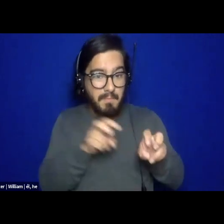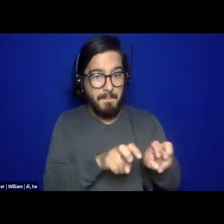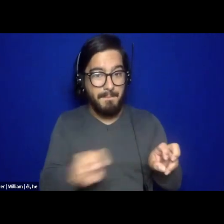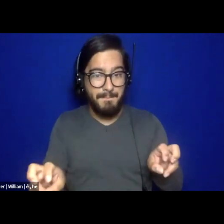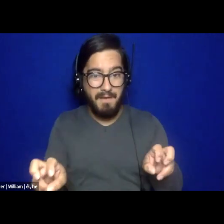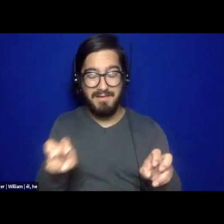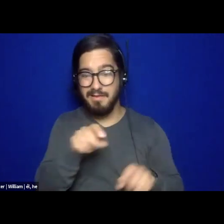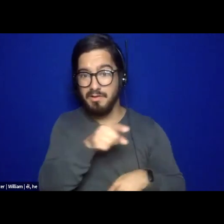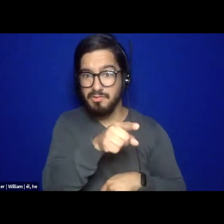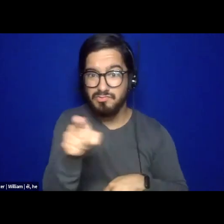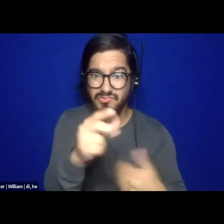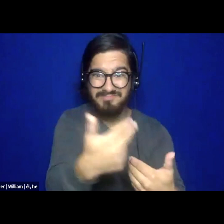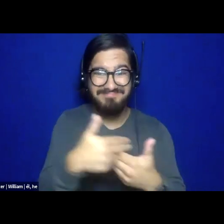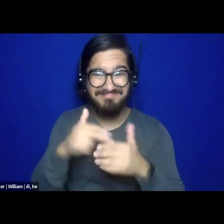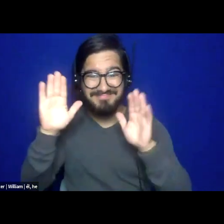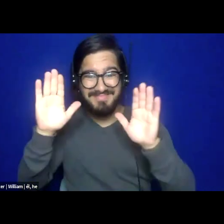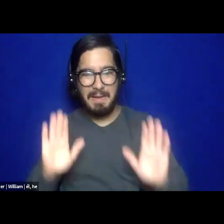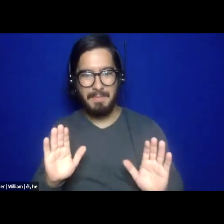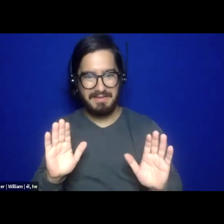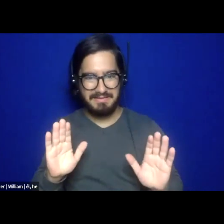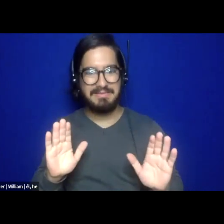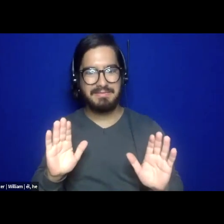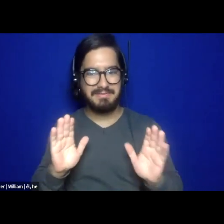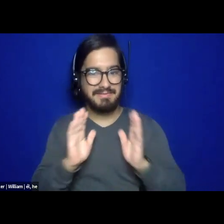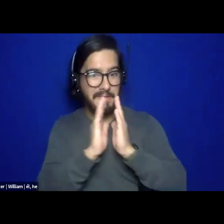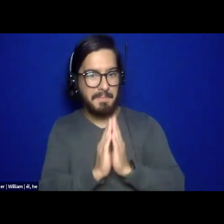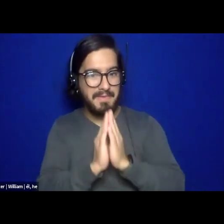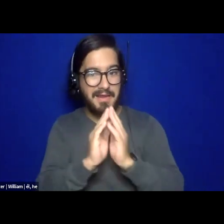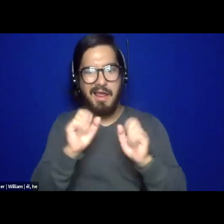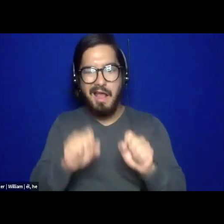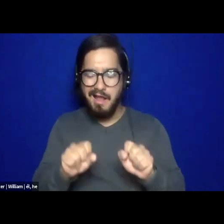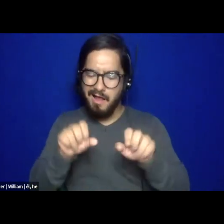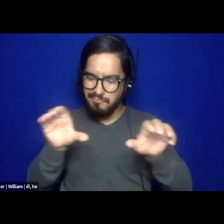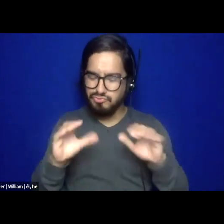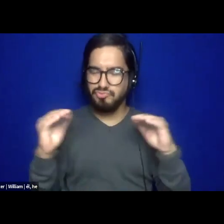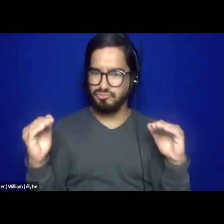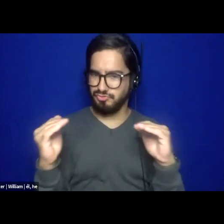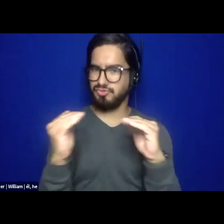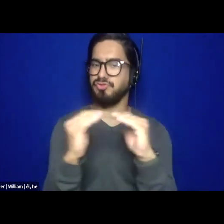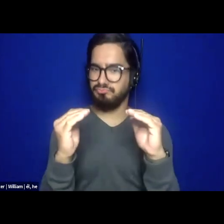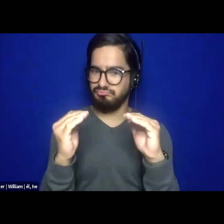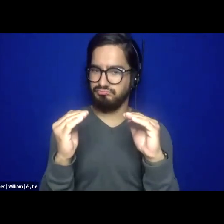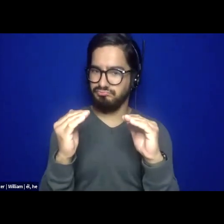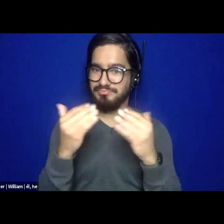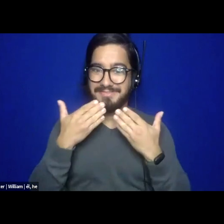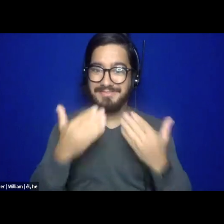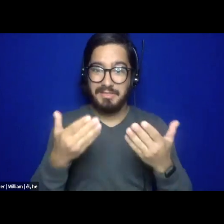allowing me to be a part of this, and I am open to learning, and so I, I look forward to, um,